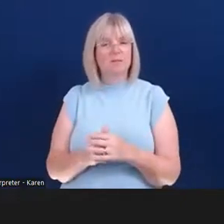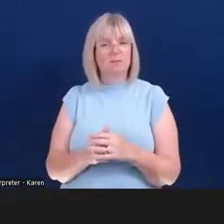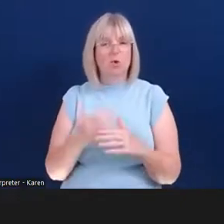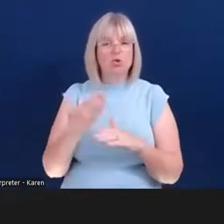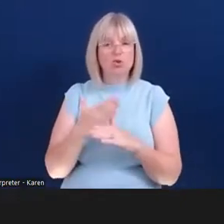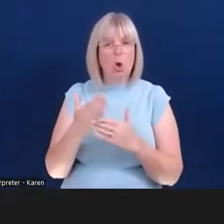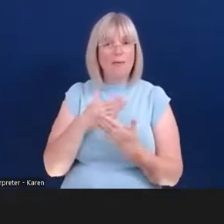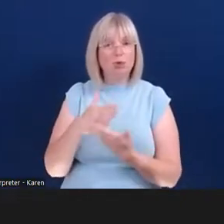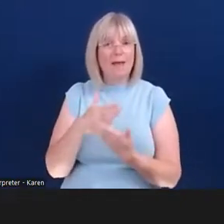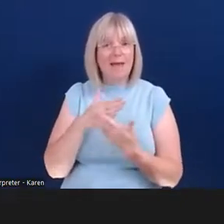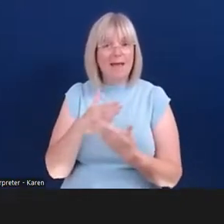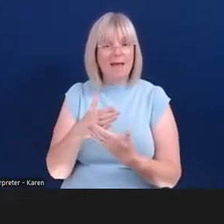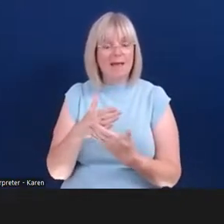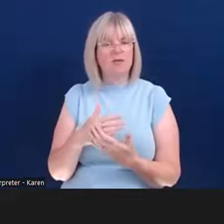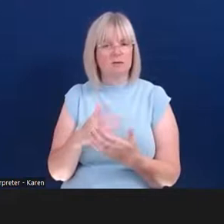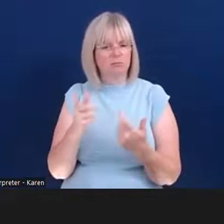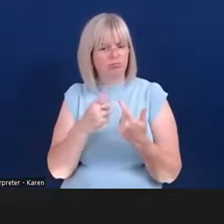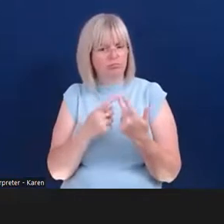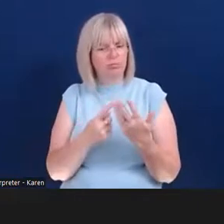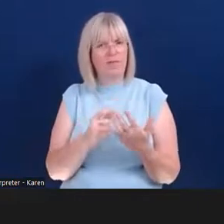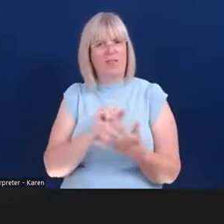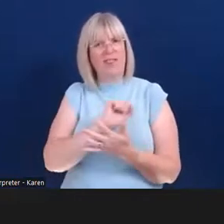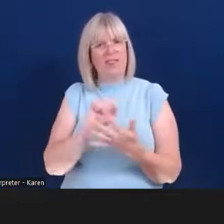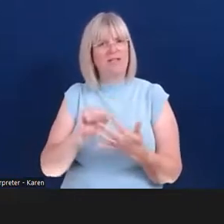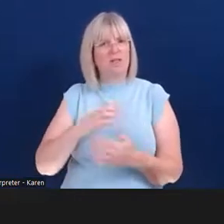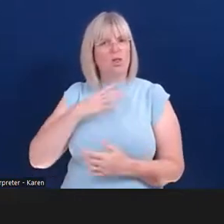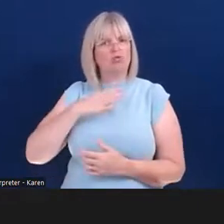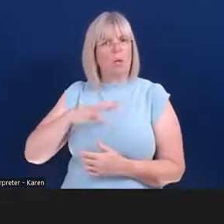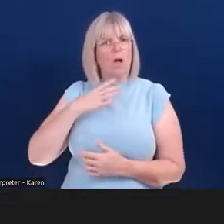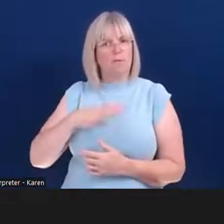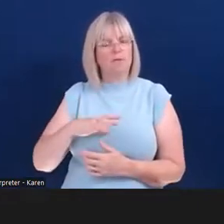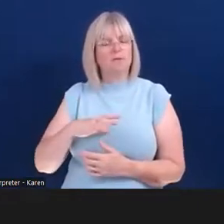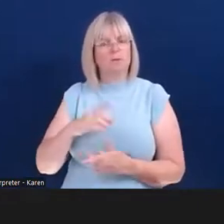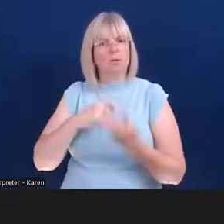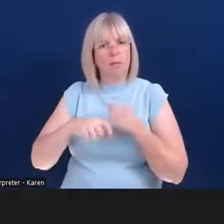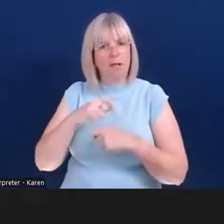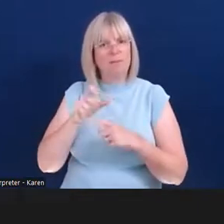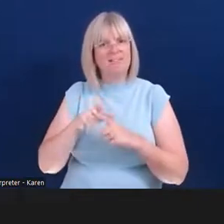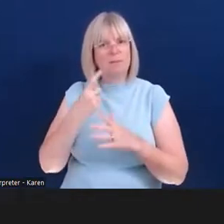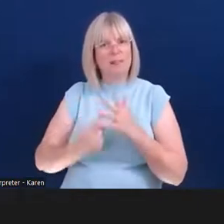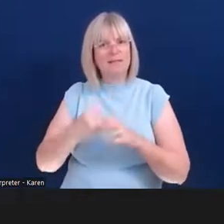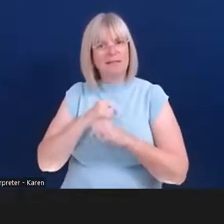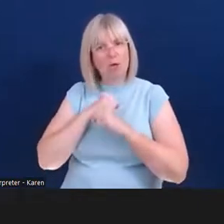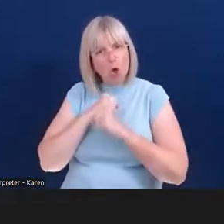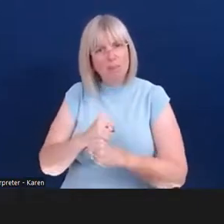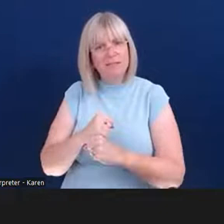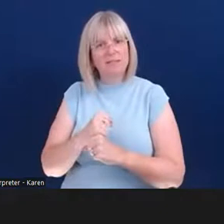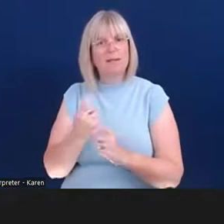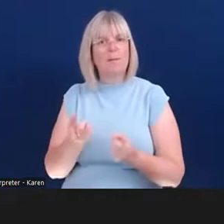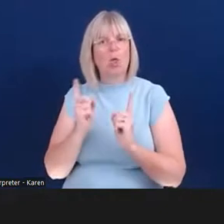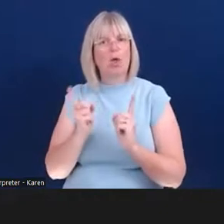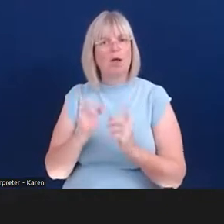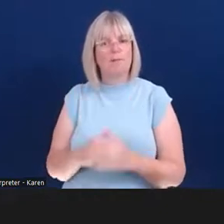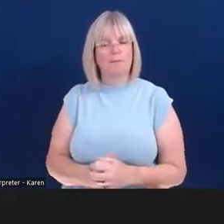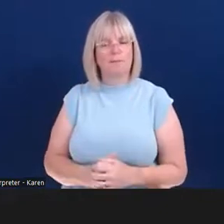some of the some of the requirements for being a disability committed employer. And so looking at different